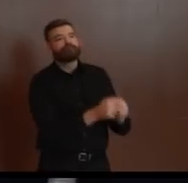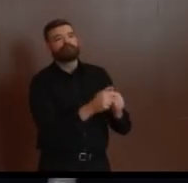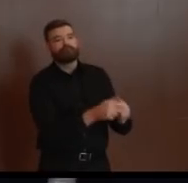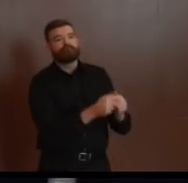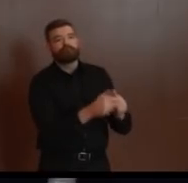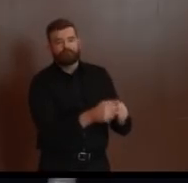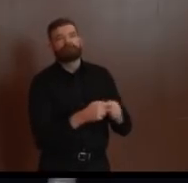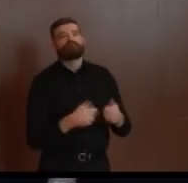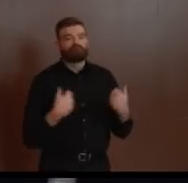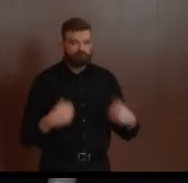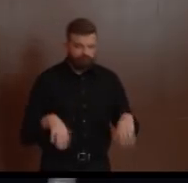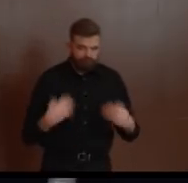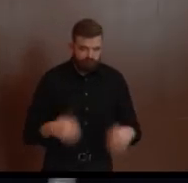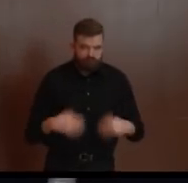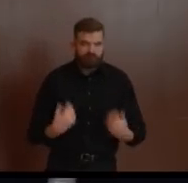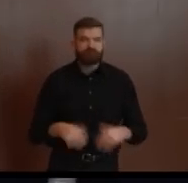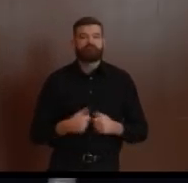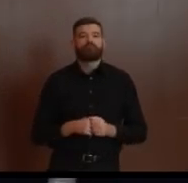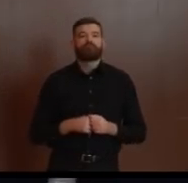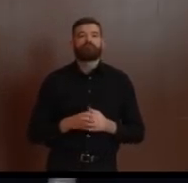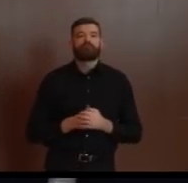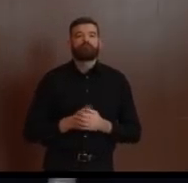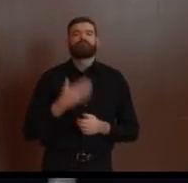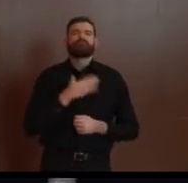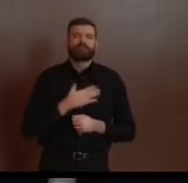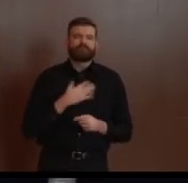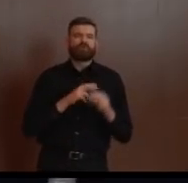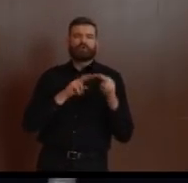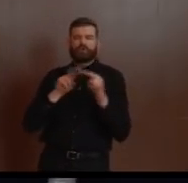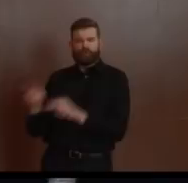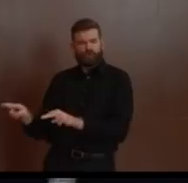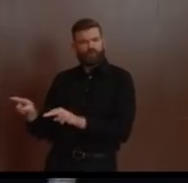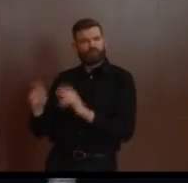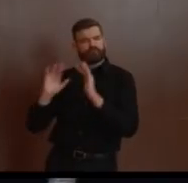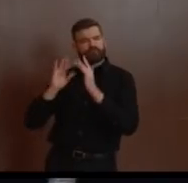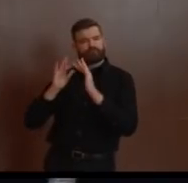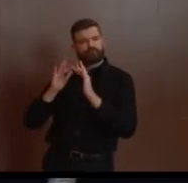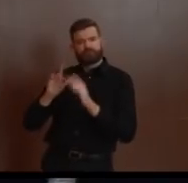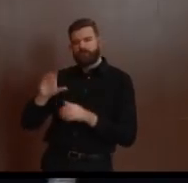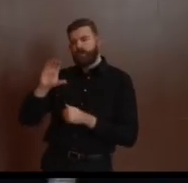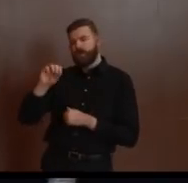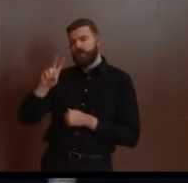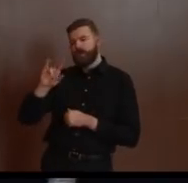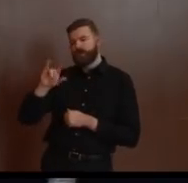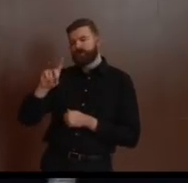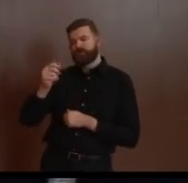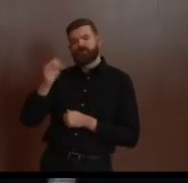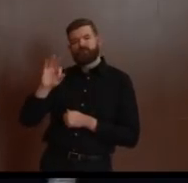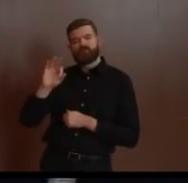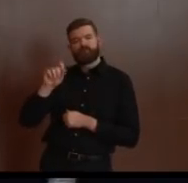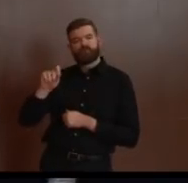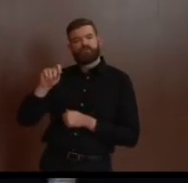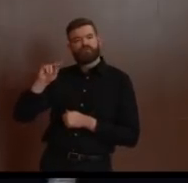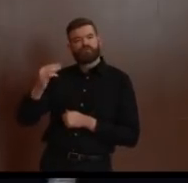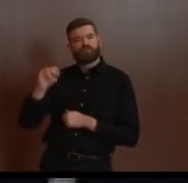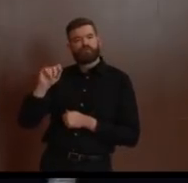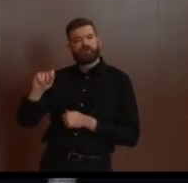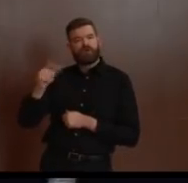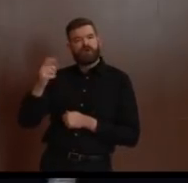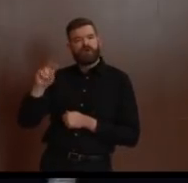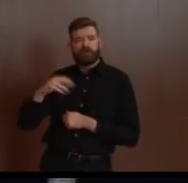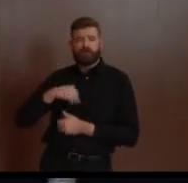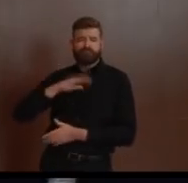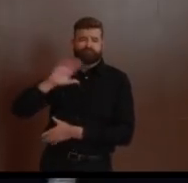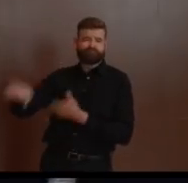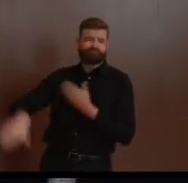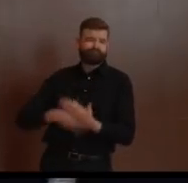information. Visit COVID-19.NJ.gov, which has information on this illness. It has information on